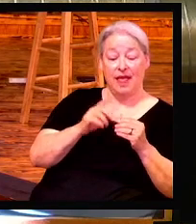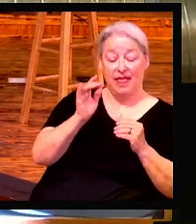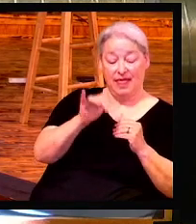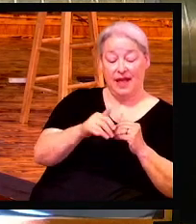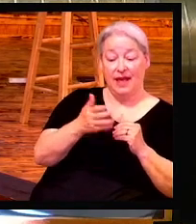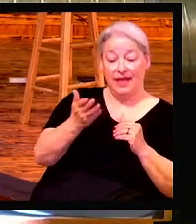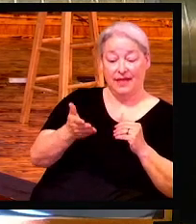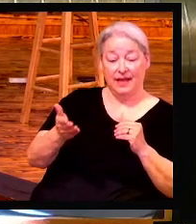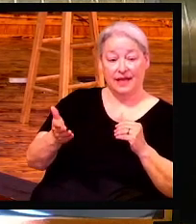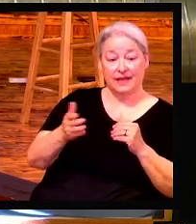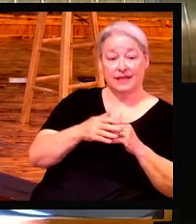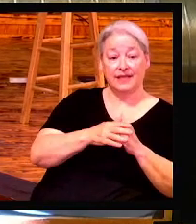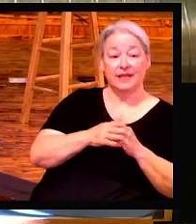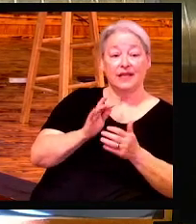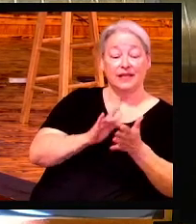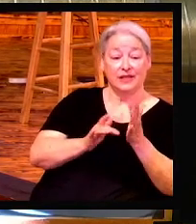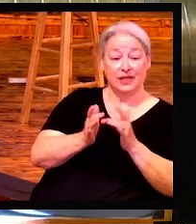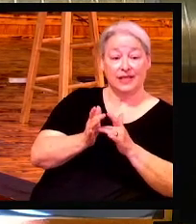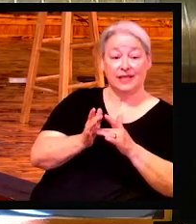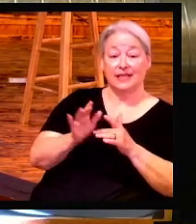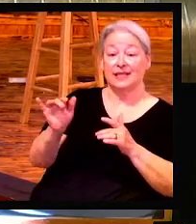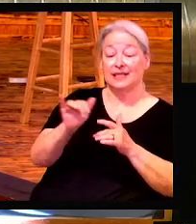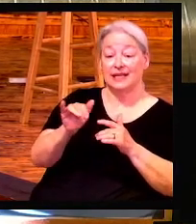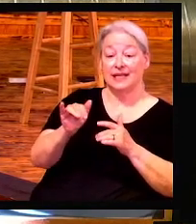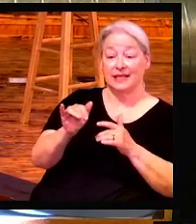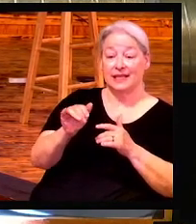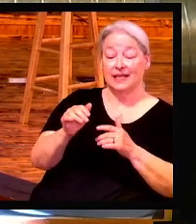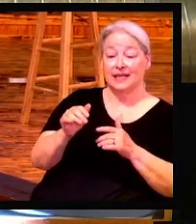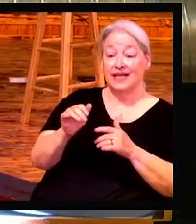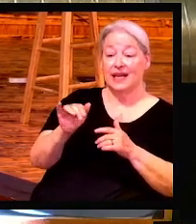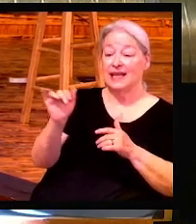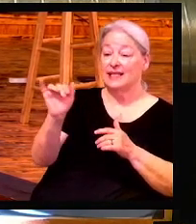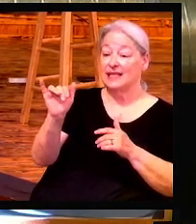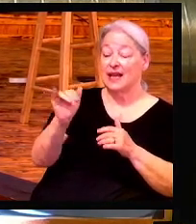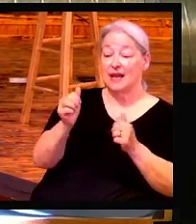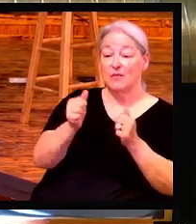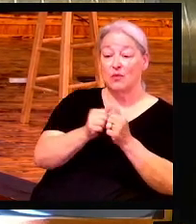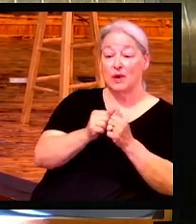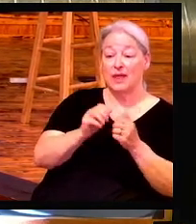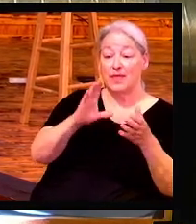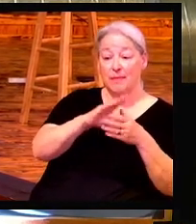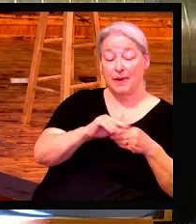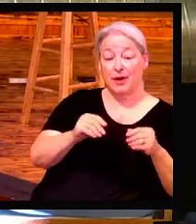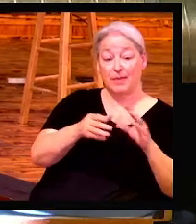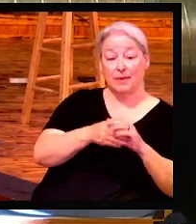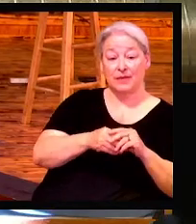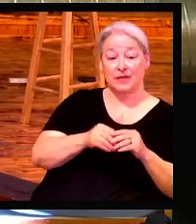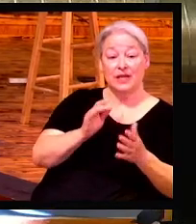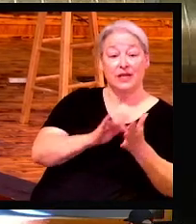He did that as well with parables. He would say, you see that over there. You understand that. The kingdom of heaven is like.